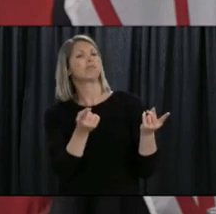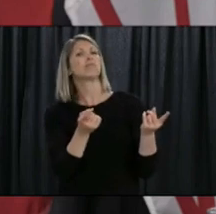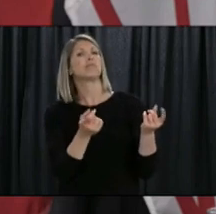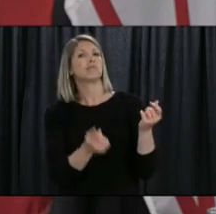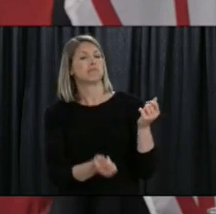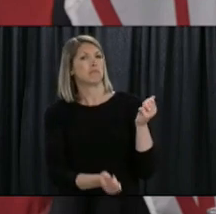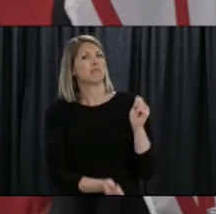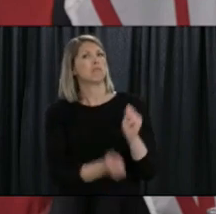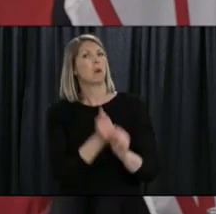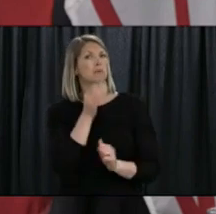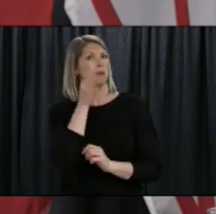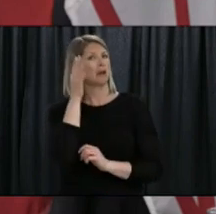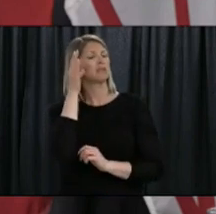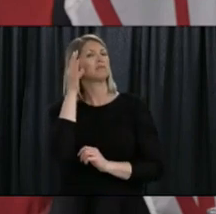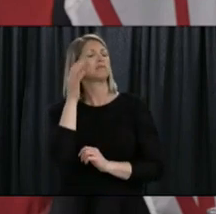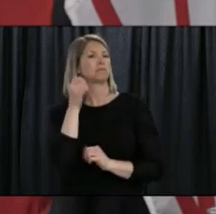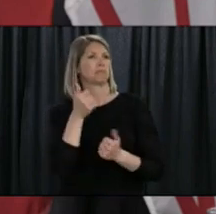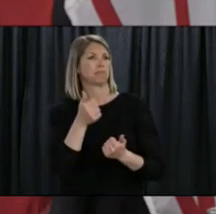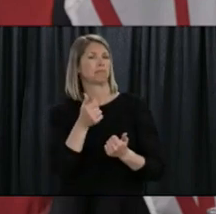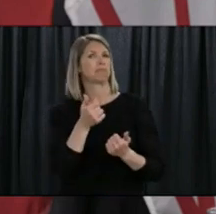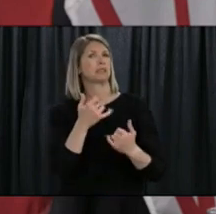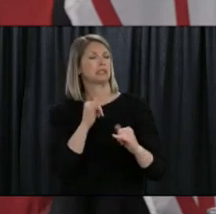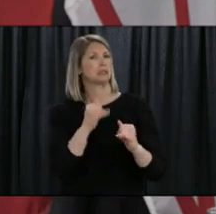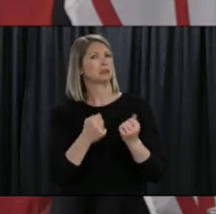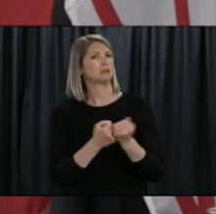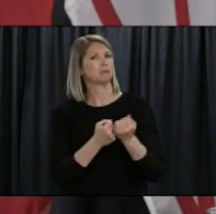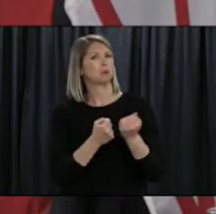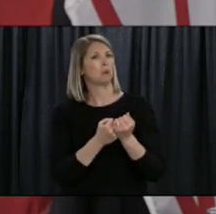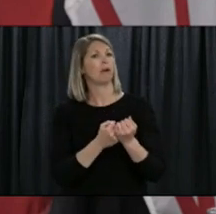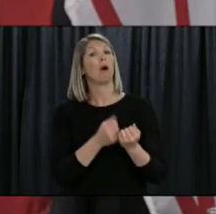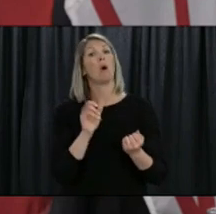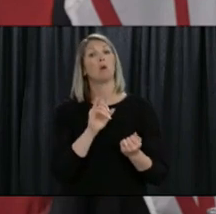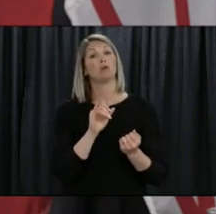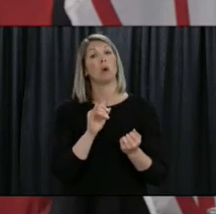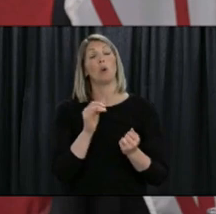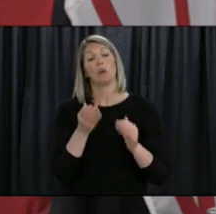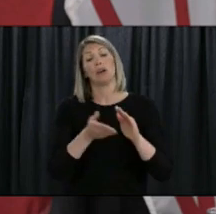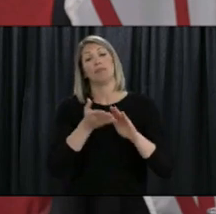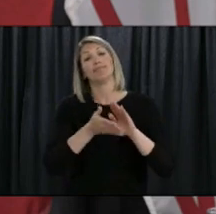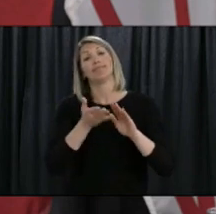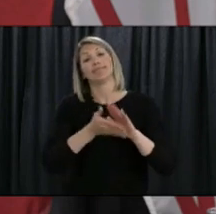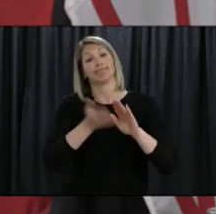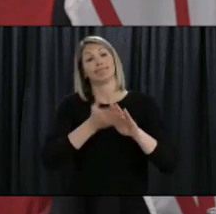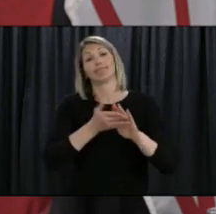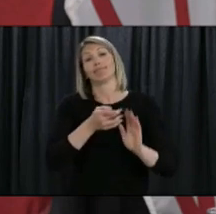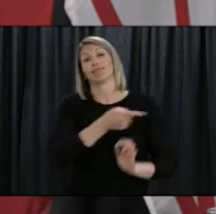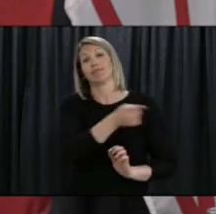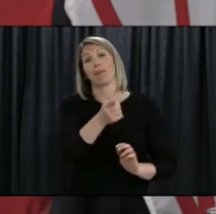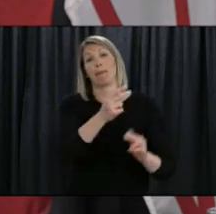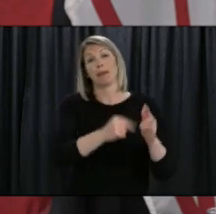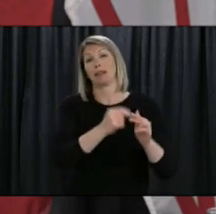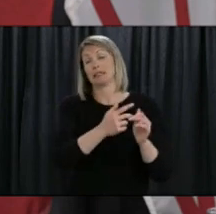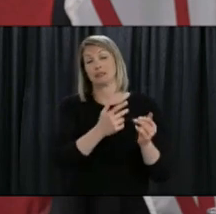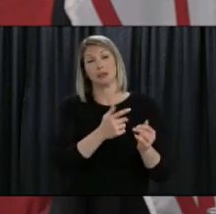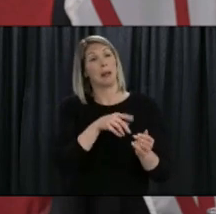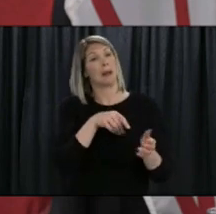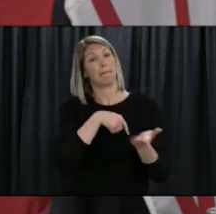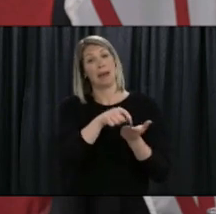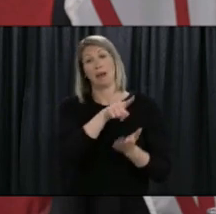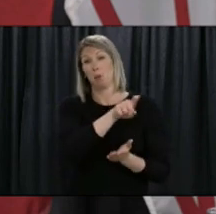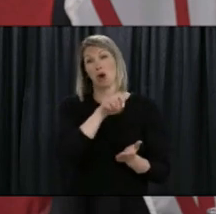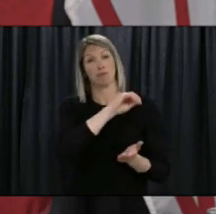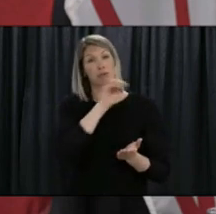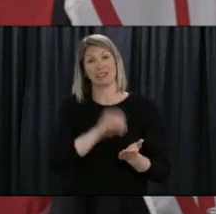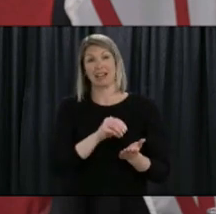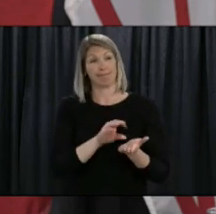this is something that some point will come to an end these operators have been paid nearly 100% of their capacity over the last three